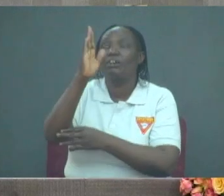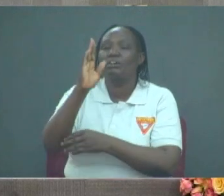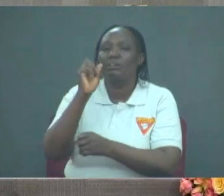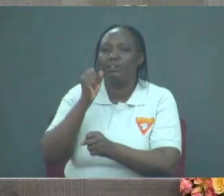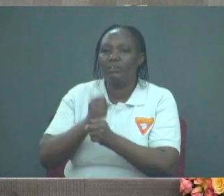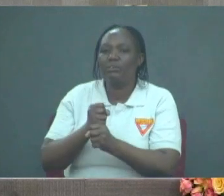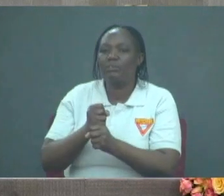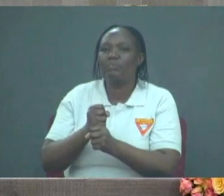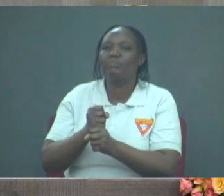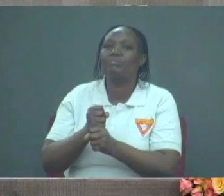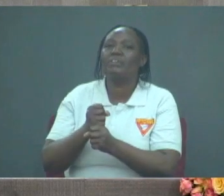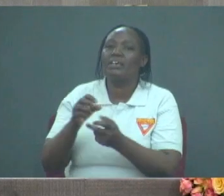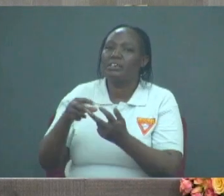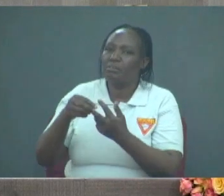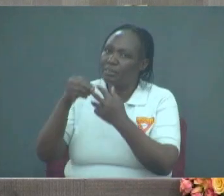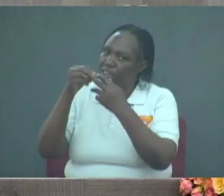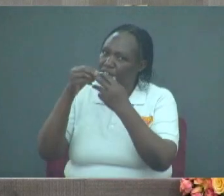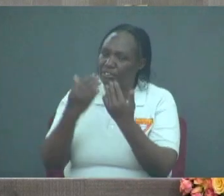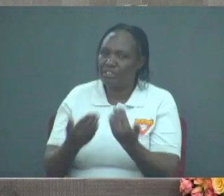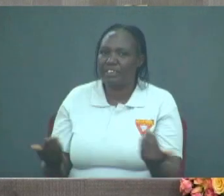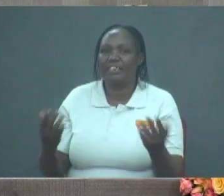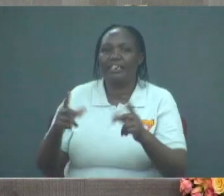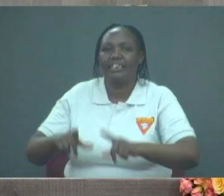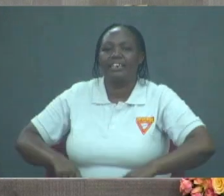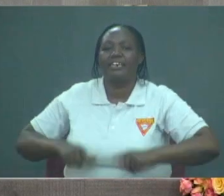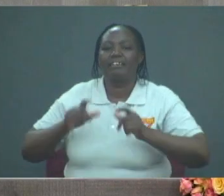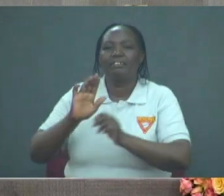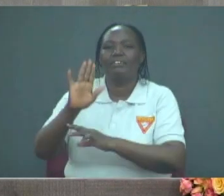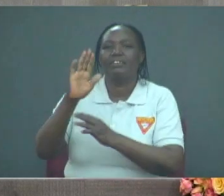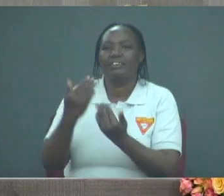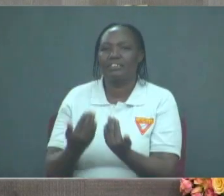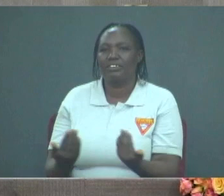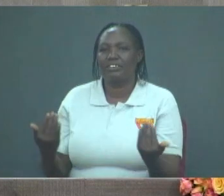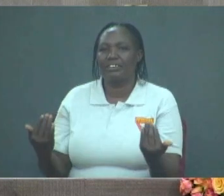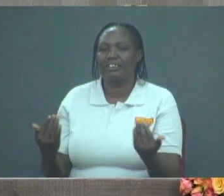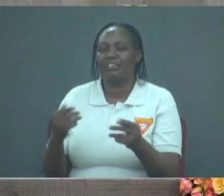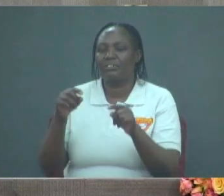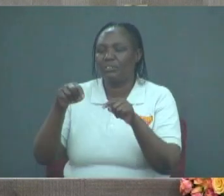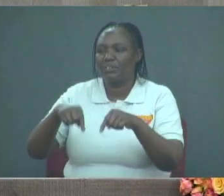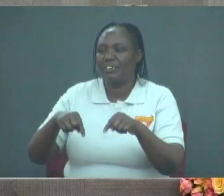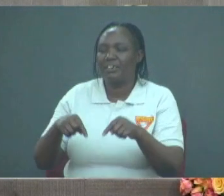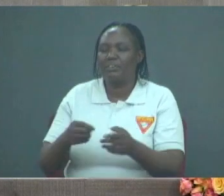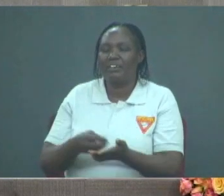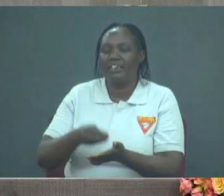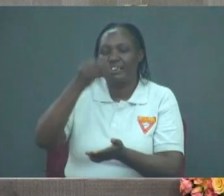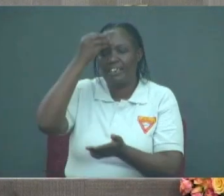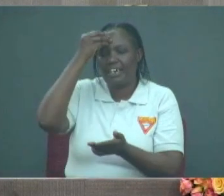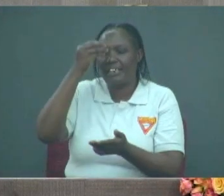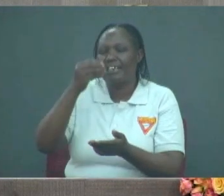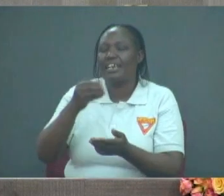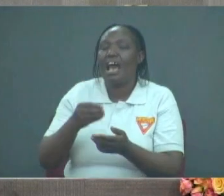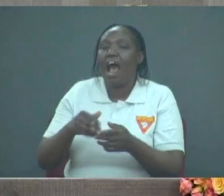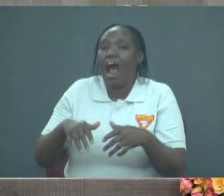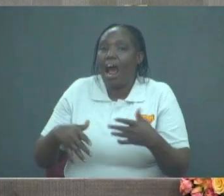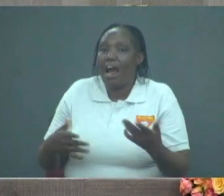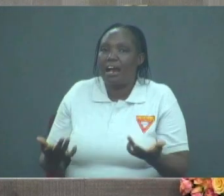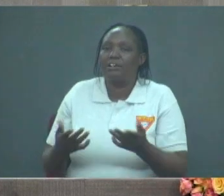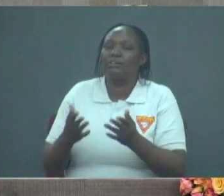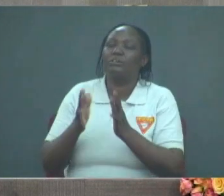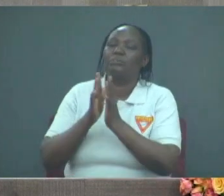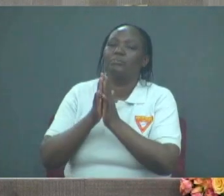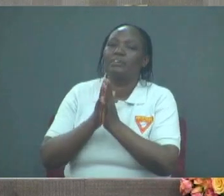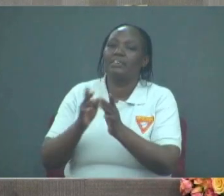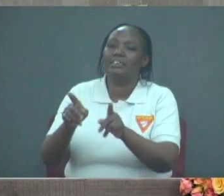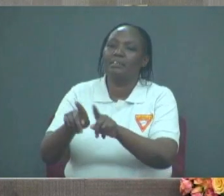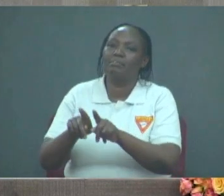in your life as children. Amen? Amen. And so today, we want to learn how to pray like Jesus. And I like that Pastor